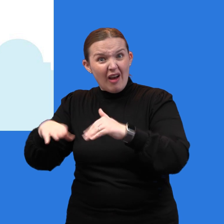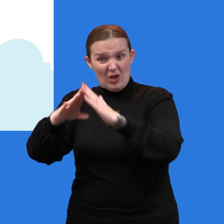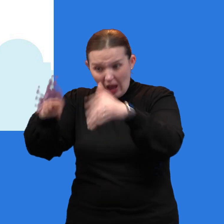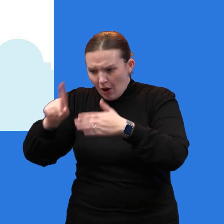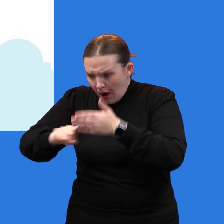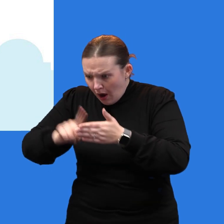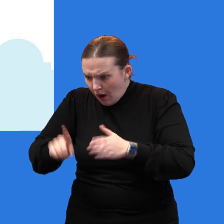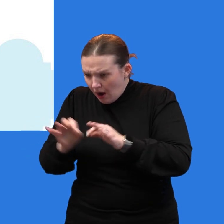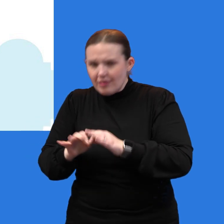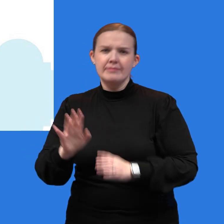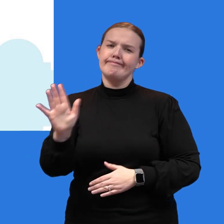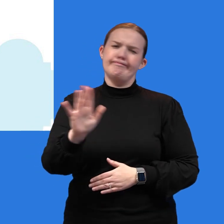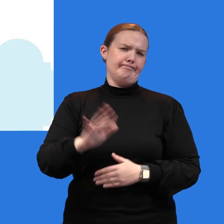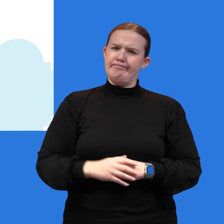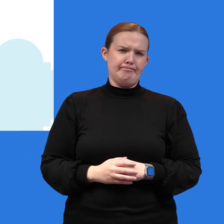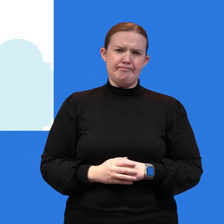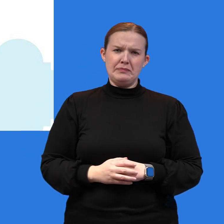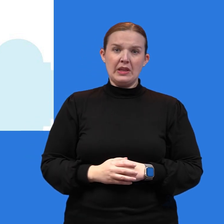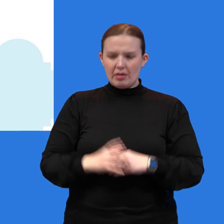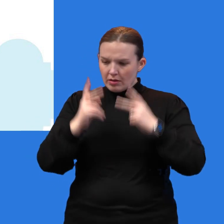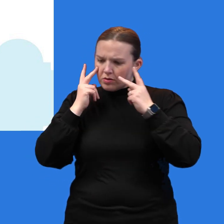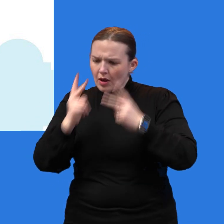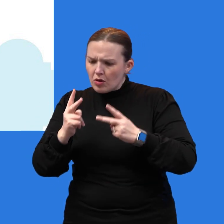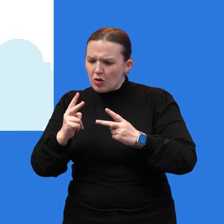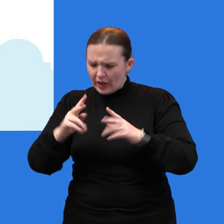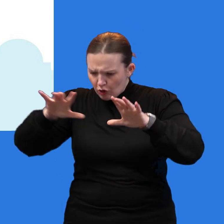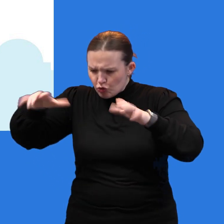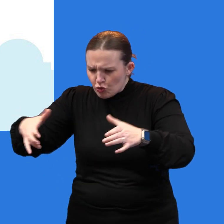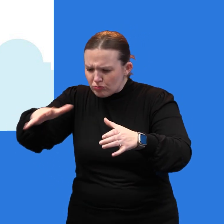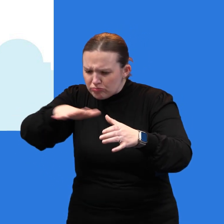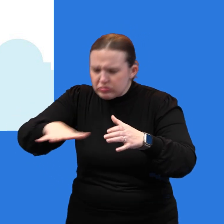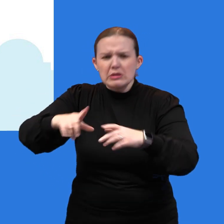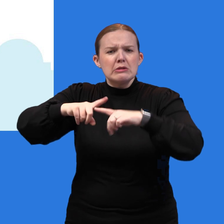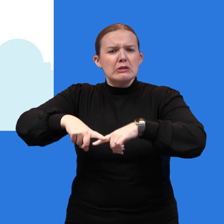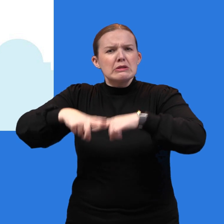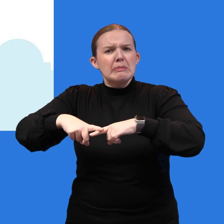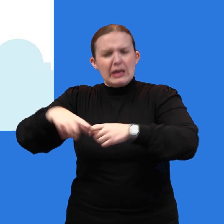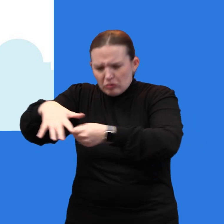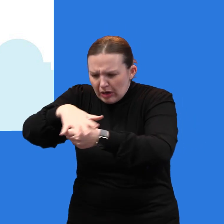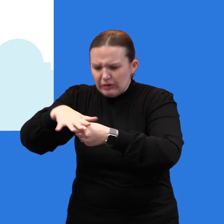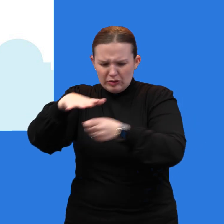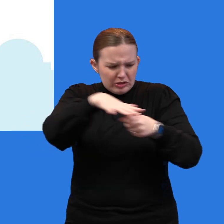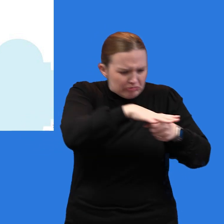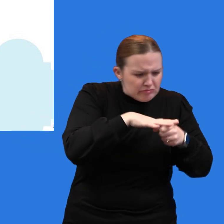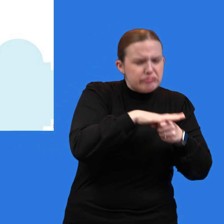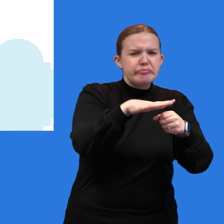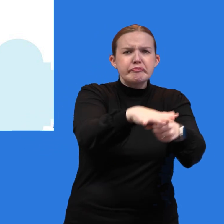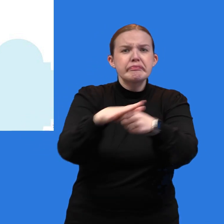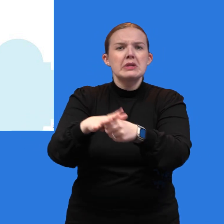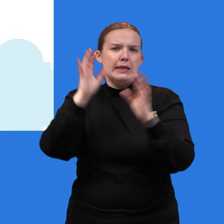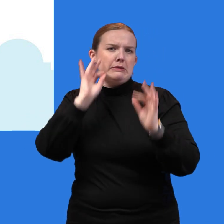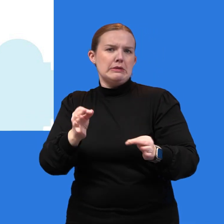year to value it. They value all of the parcels as a group by particular neighborhoods or parts of